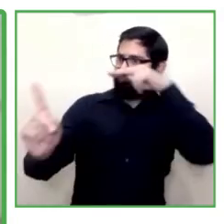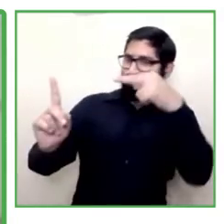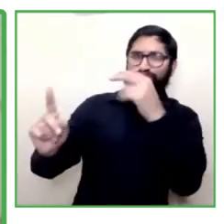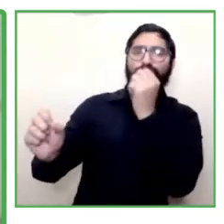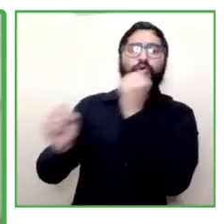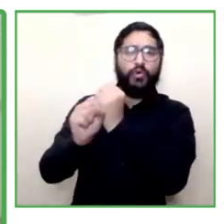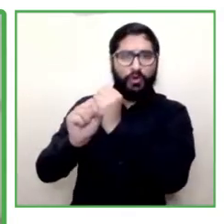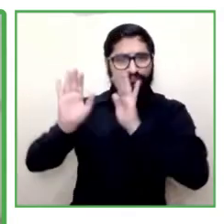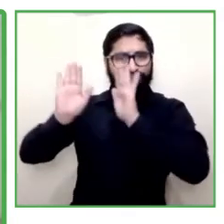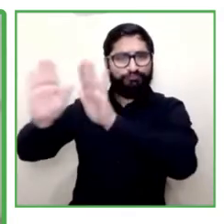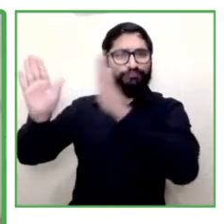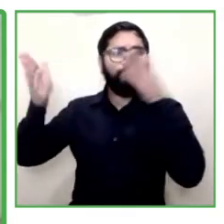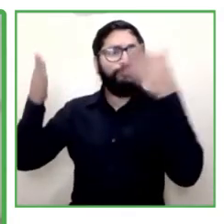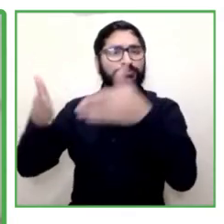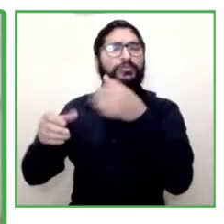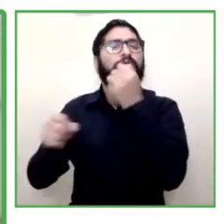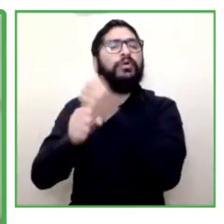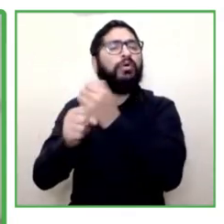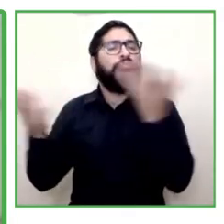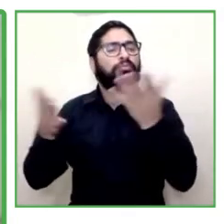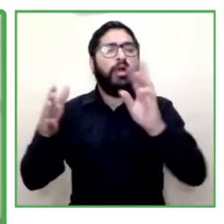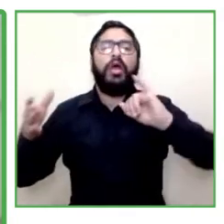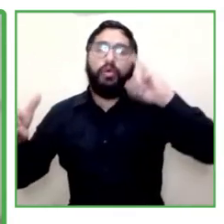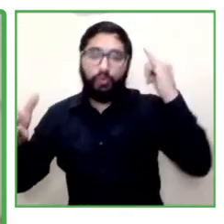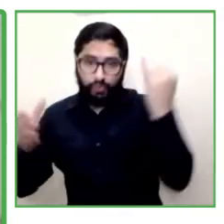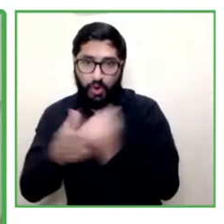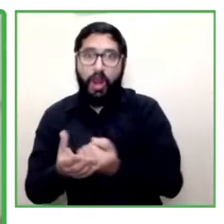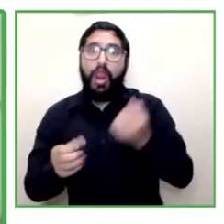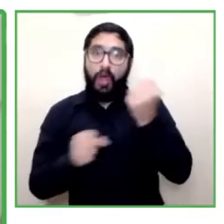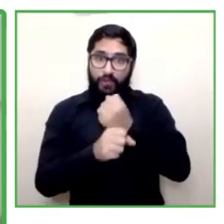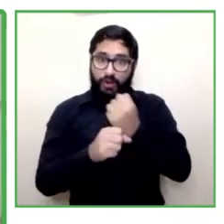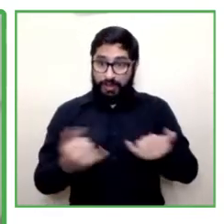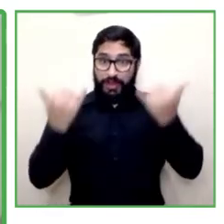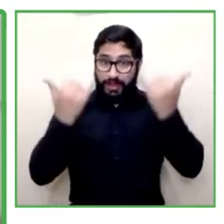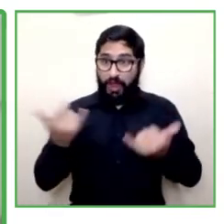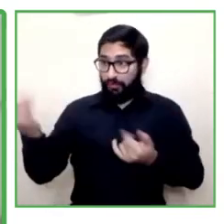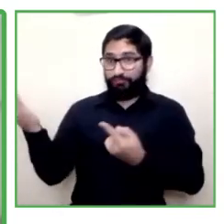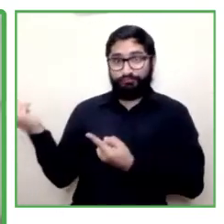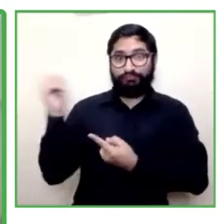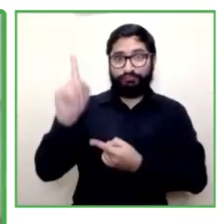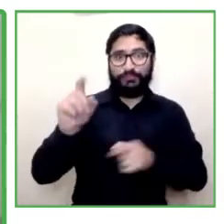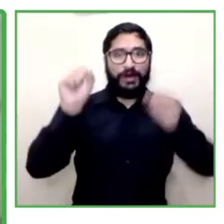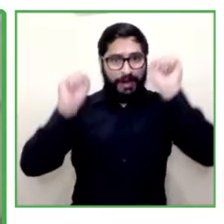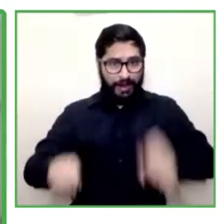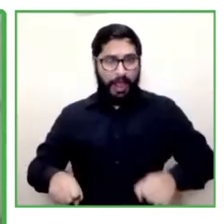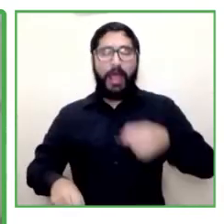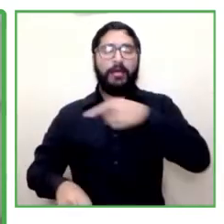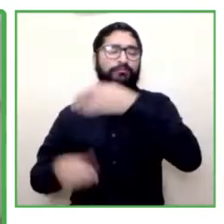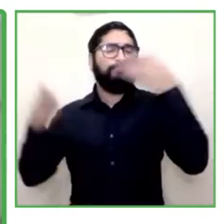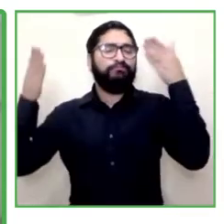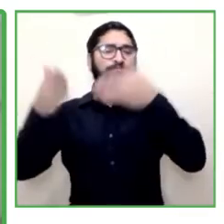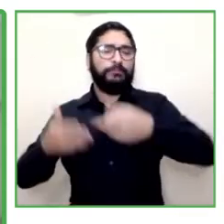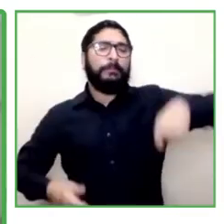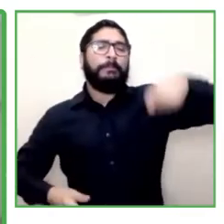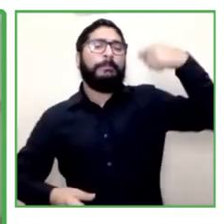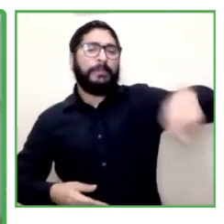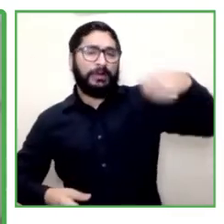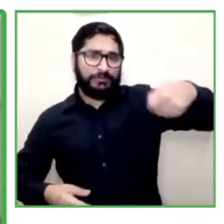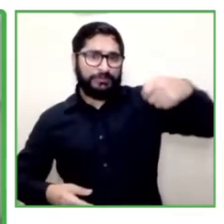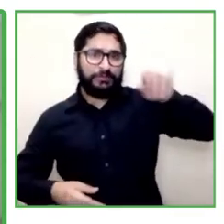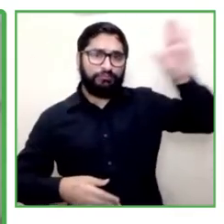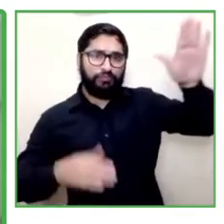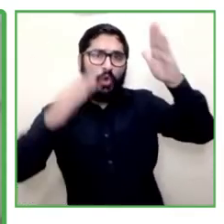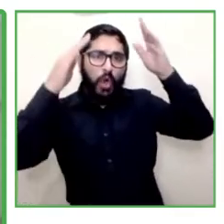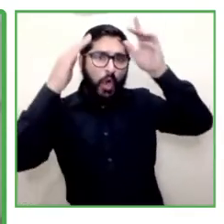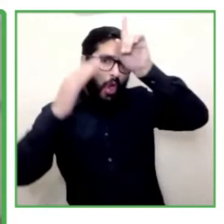valuable topics so currently christian is also director of the day hospital and protected